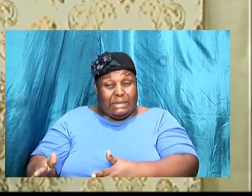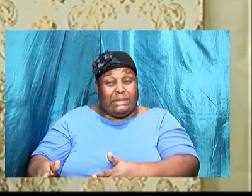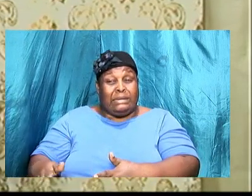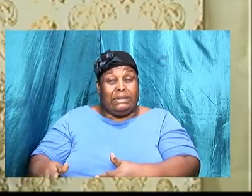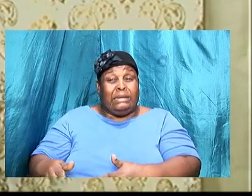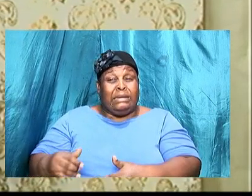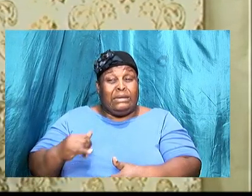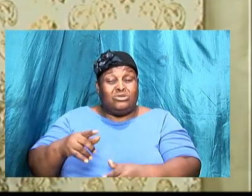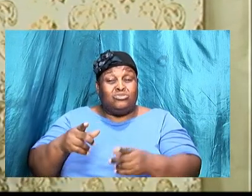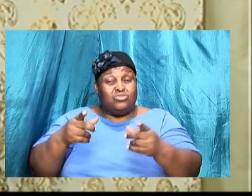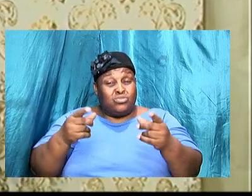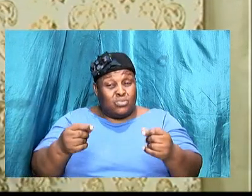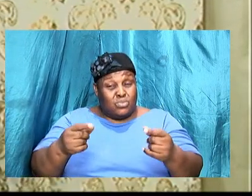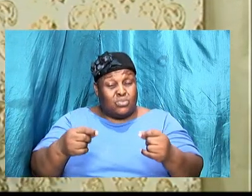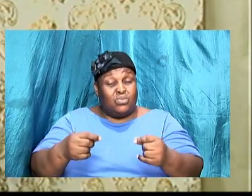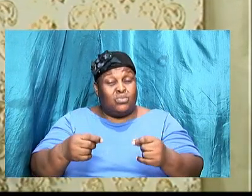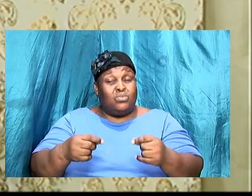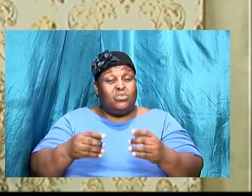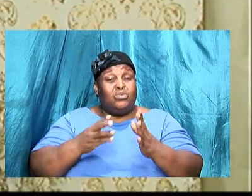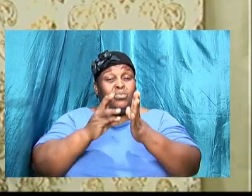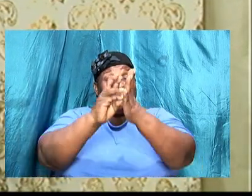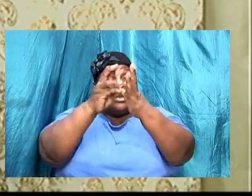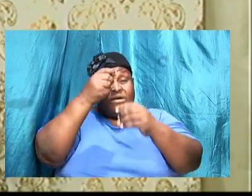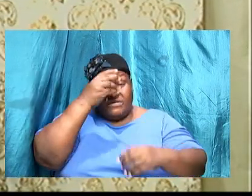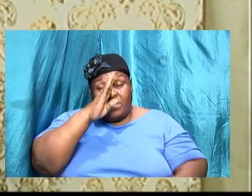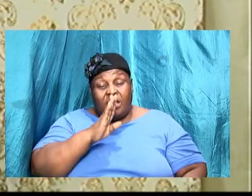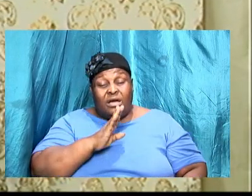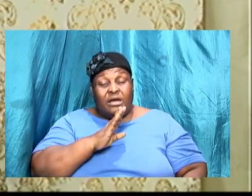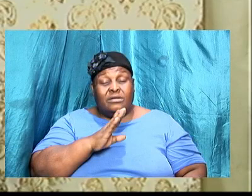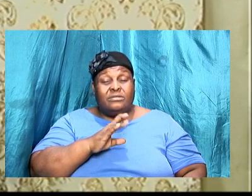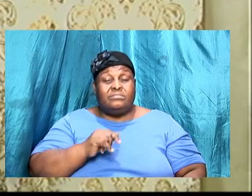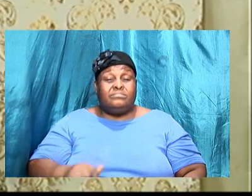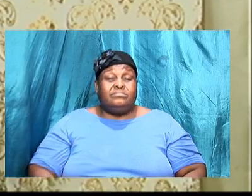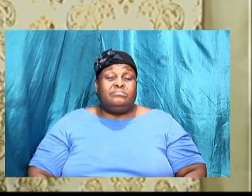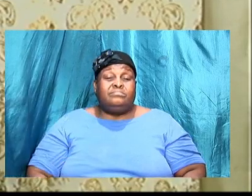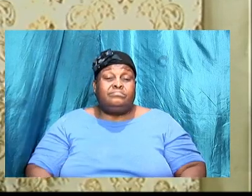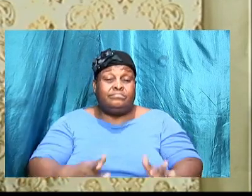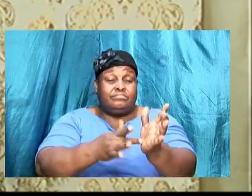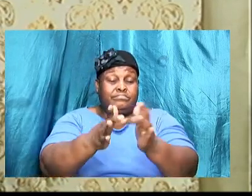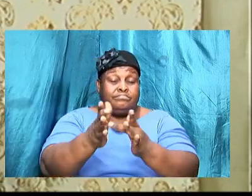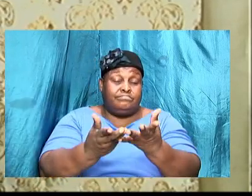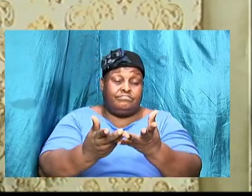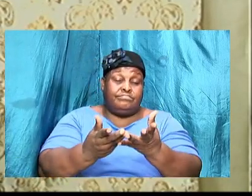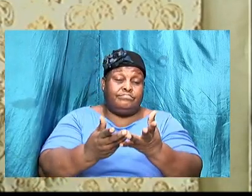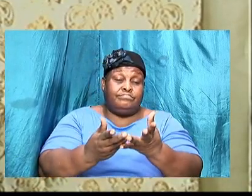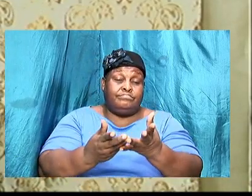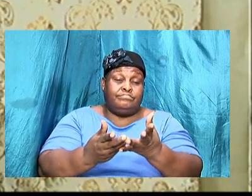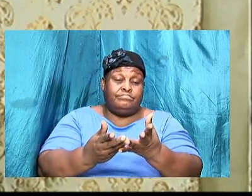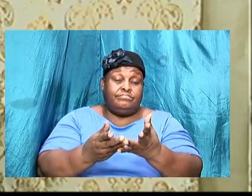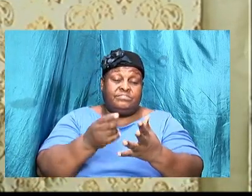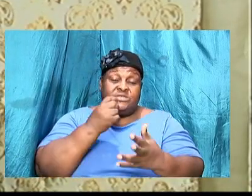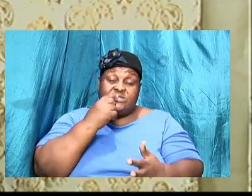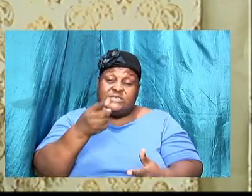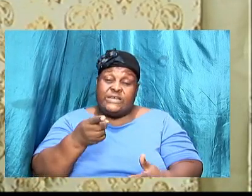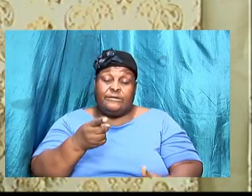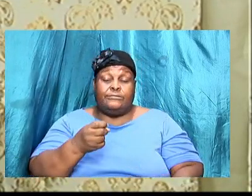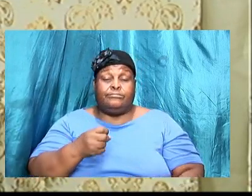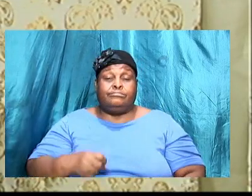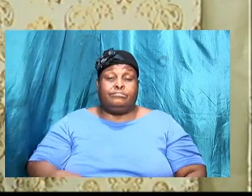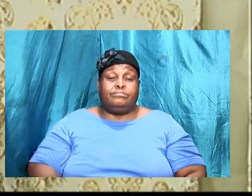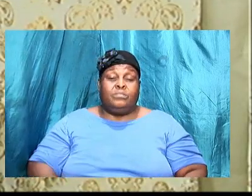the will of the Lord the Bible in Psalms 37 4